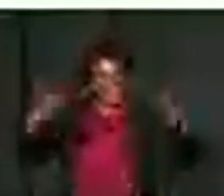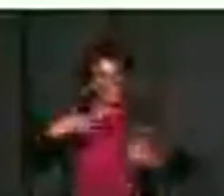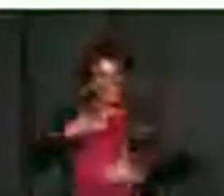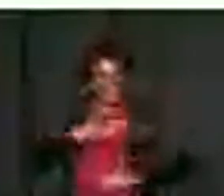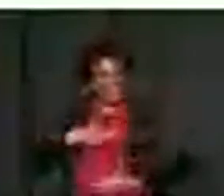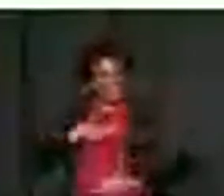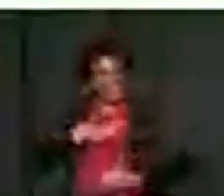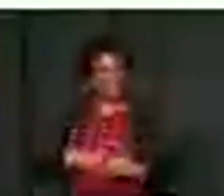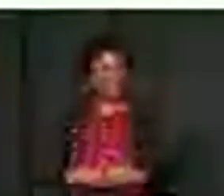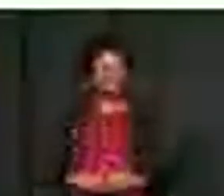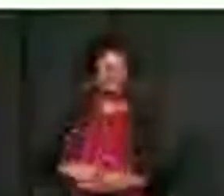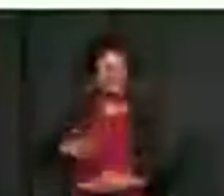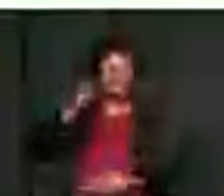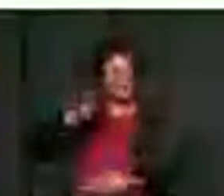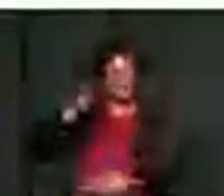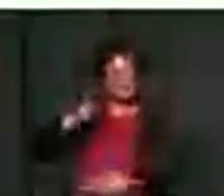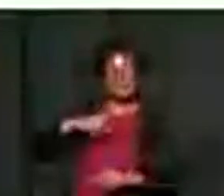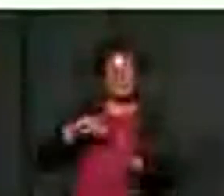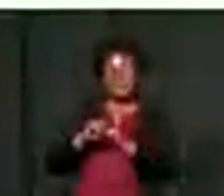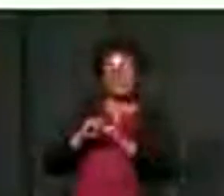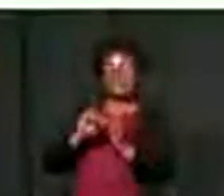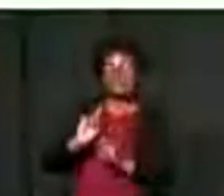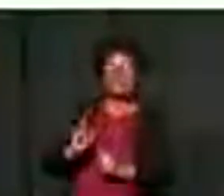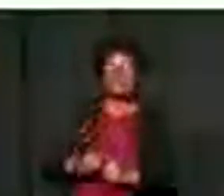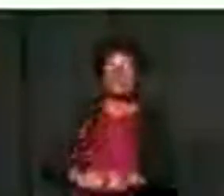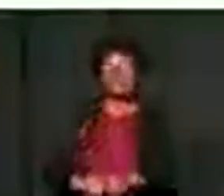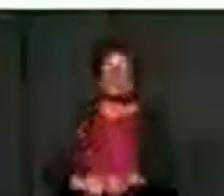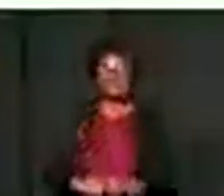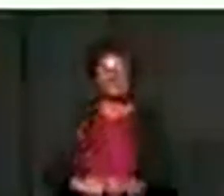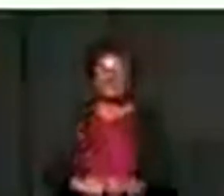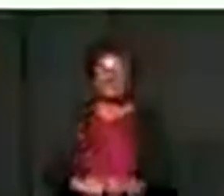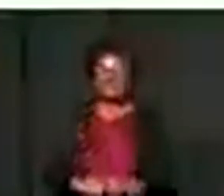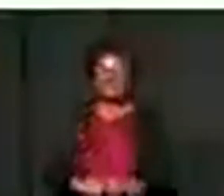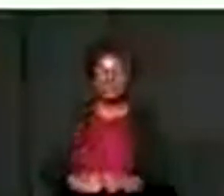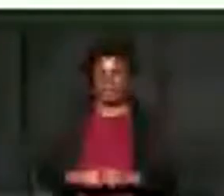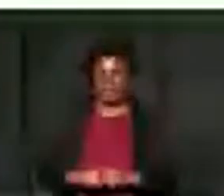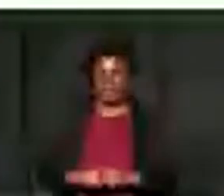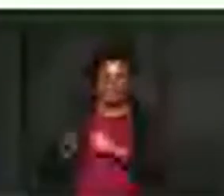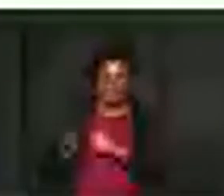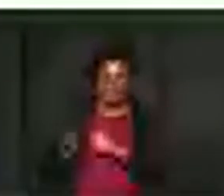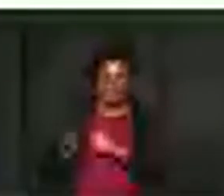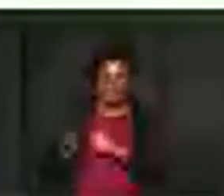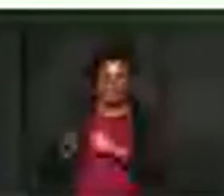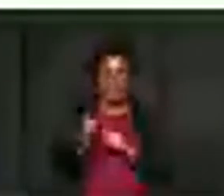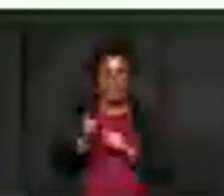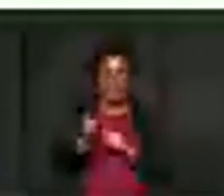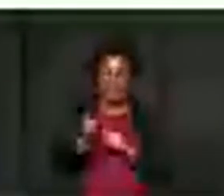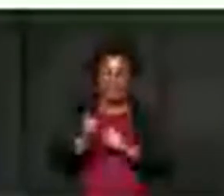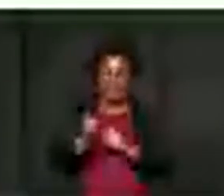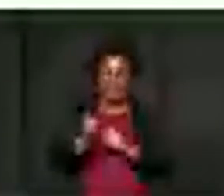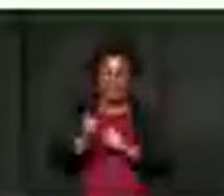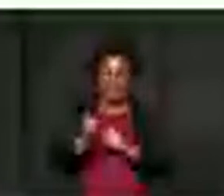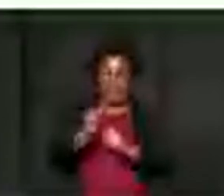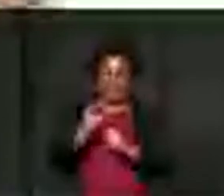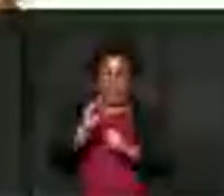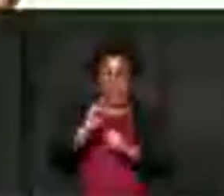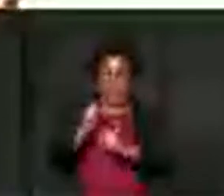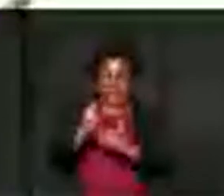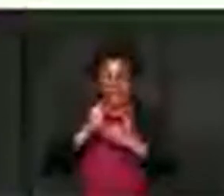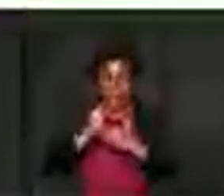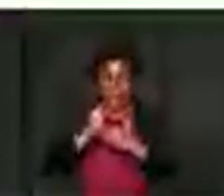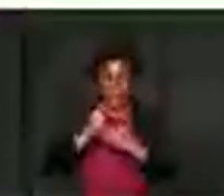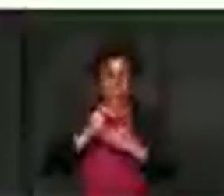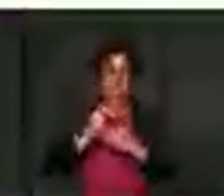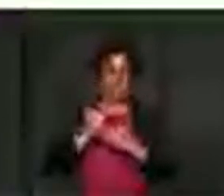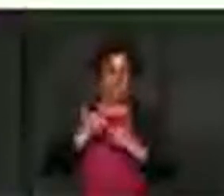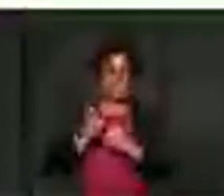But also, more important, our strategic partners, teacher unions